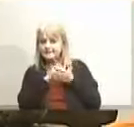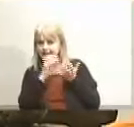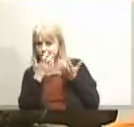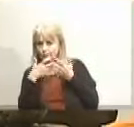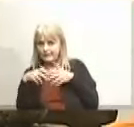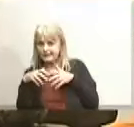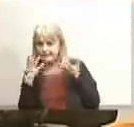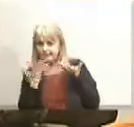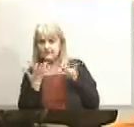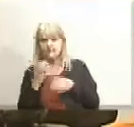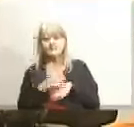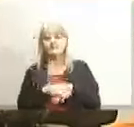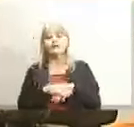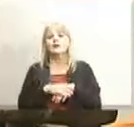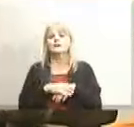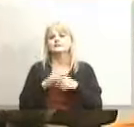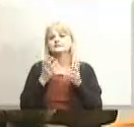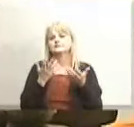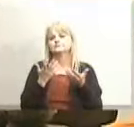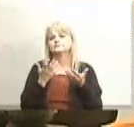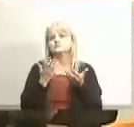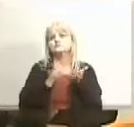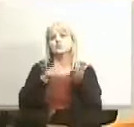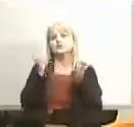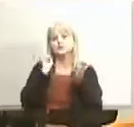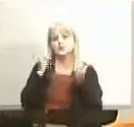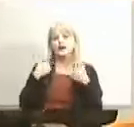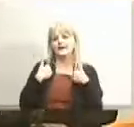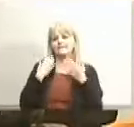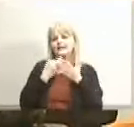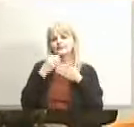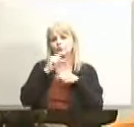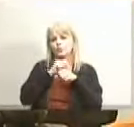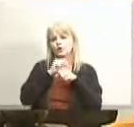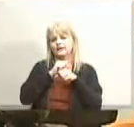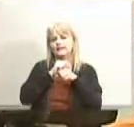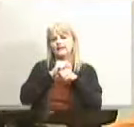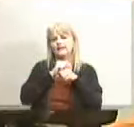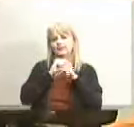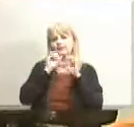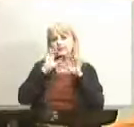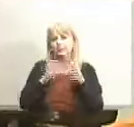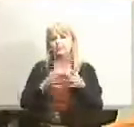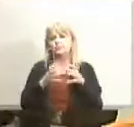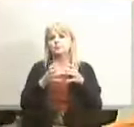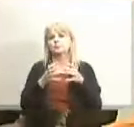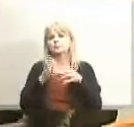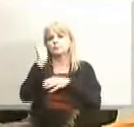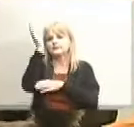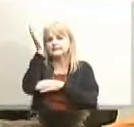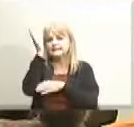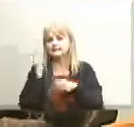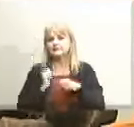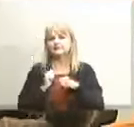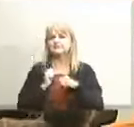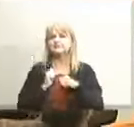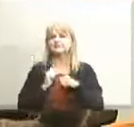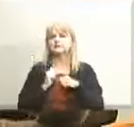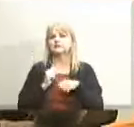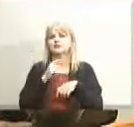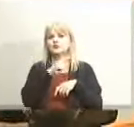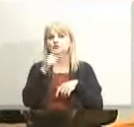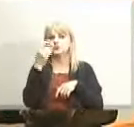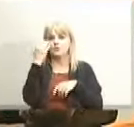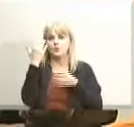something chair jones i said at this time two weeks ago we'd have a financial working group um or presentation uh as you know